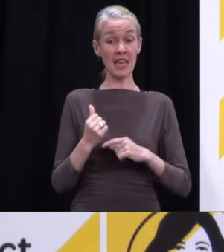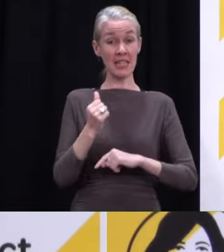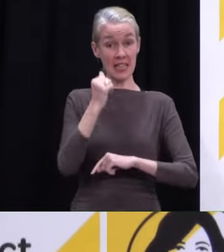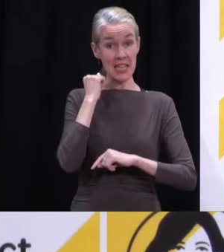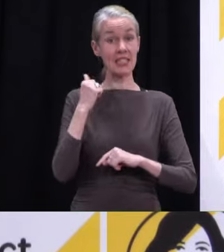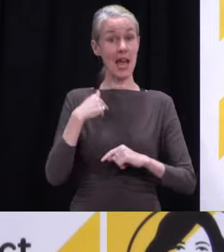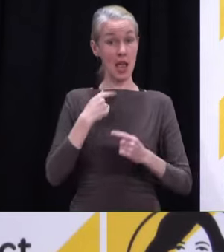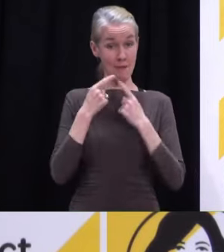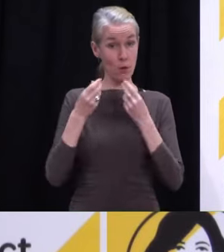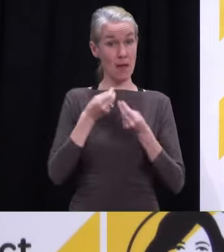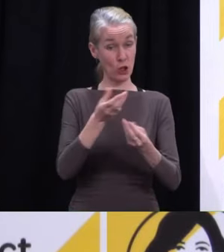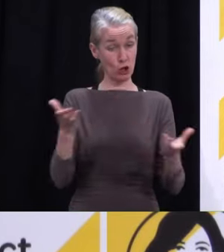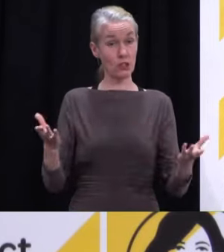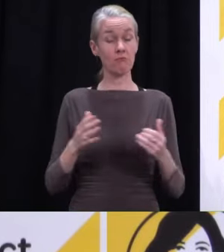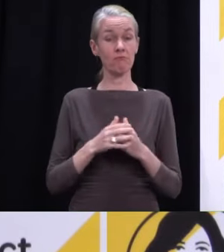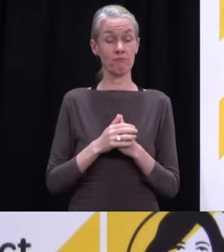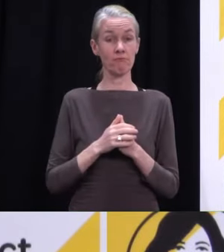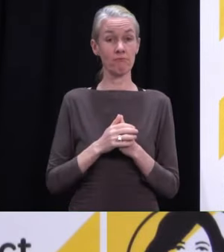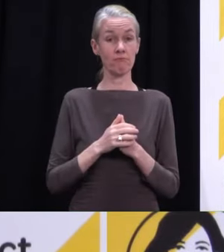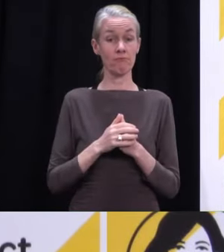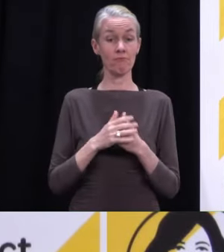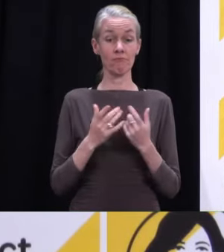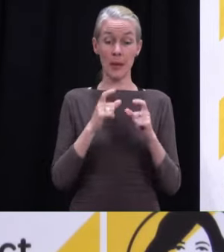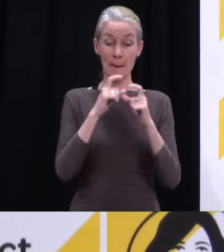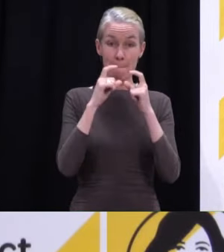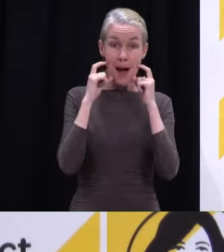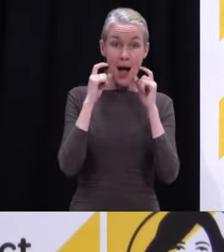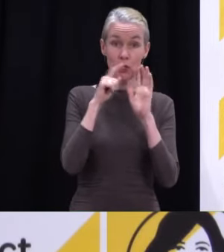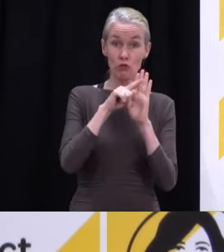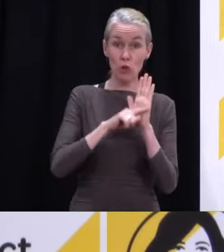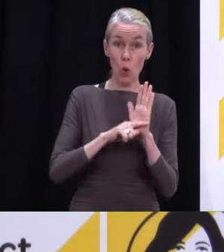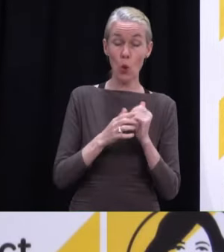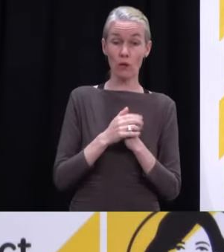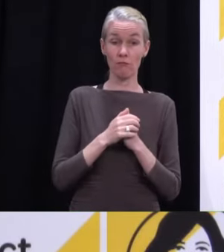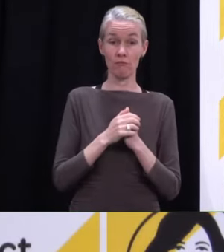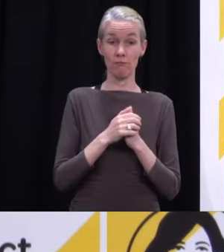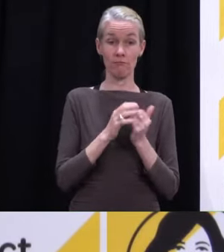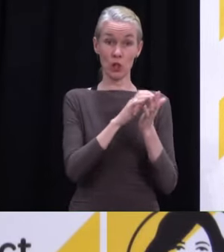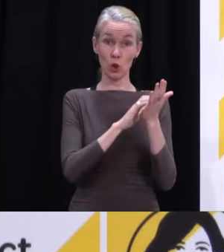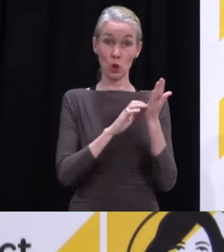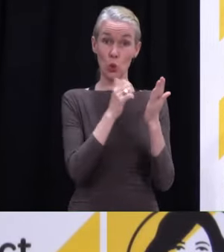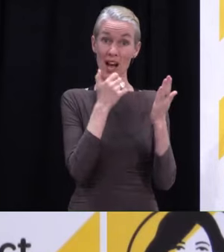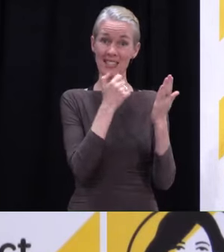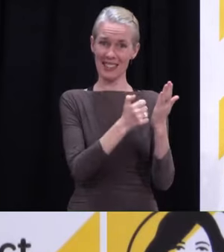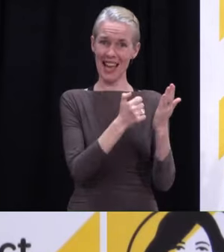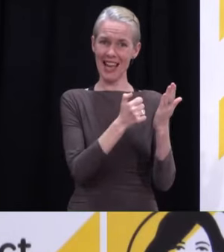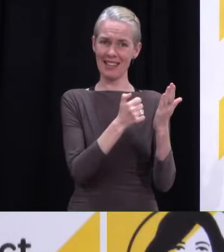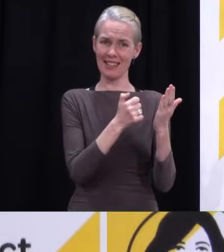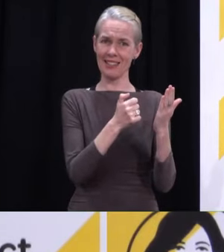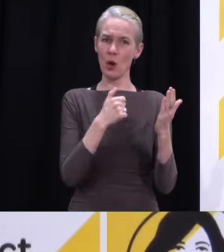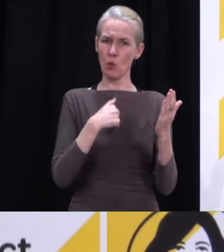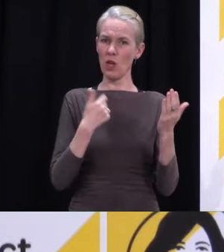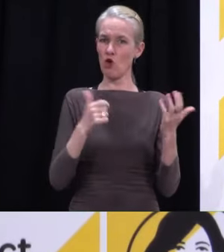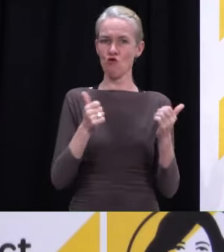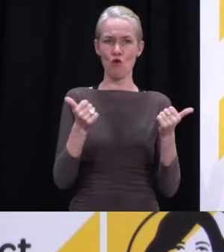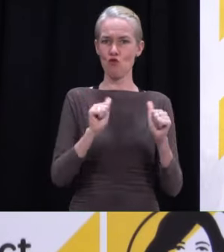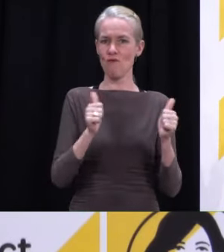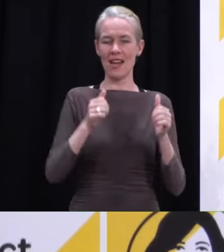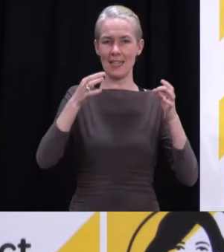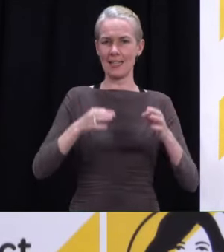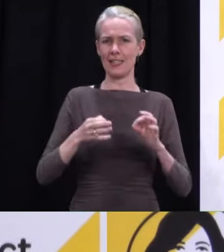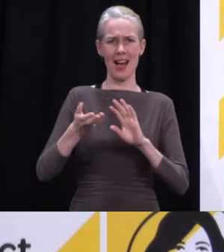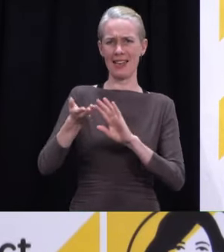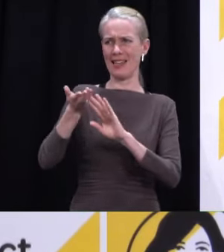rules, so mask rules and scanning were all determined before we even had the outbreak. Of course, there's a bit of implementation